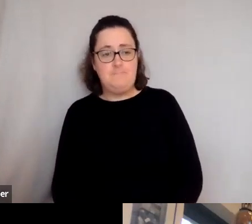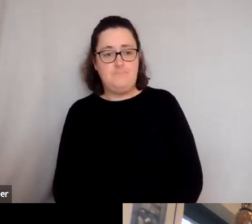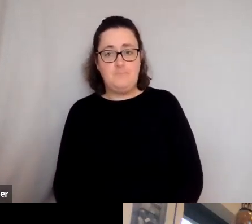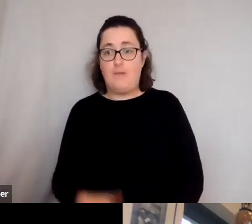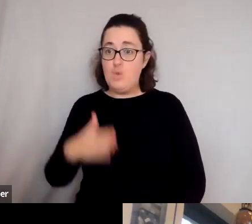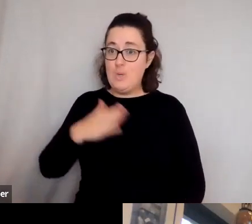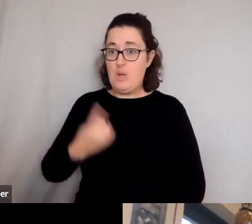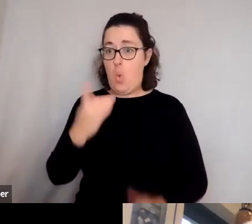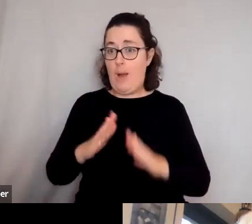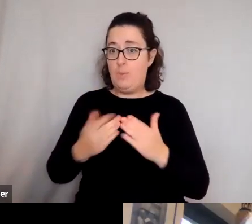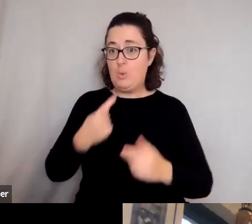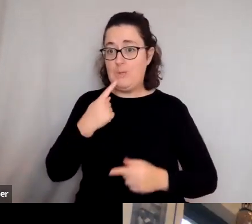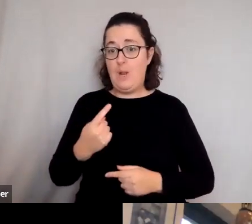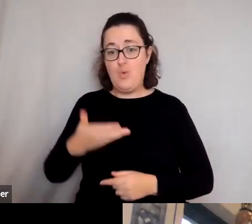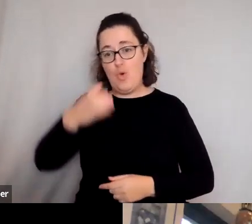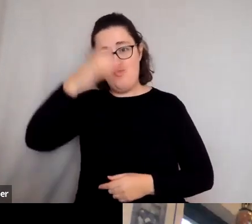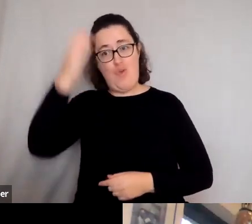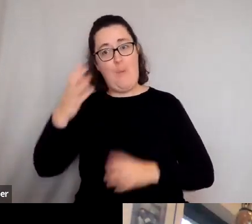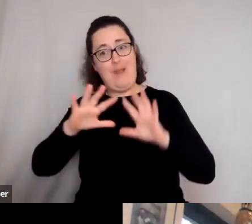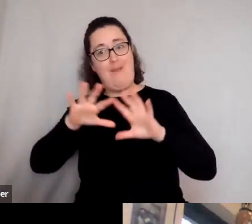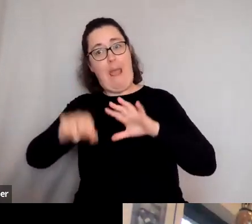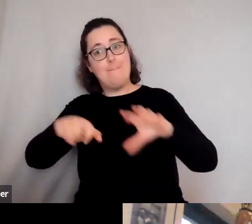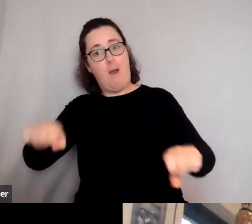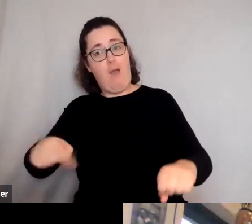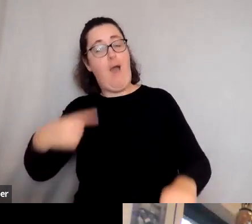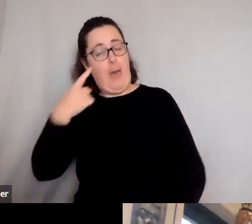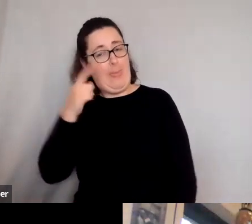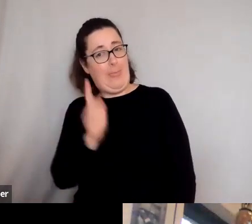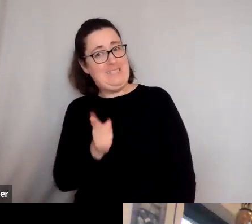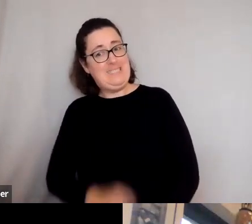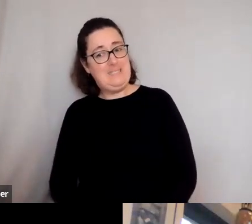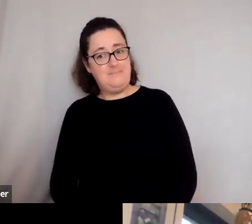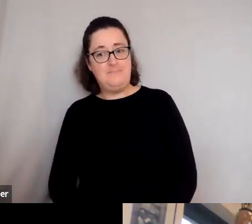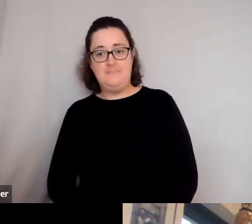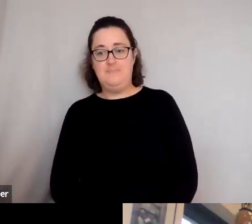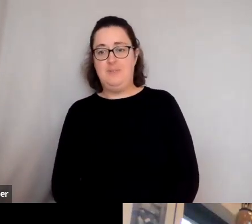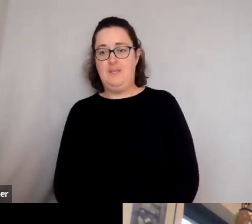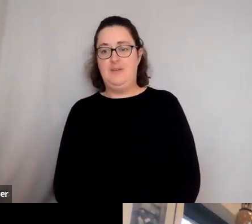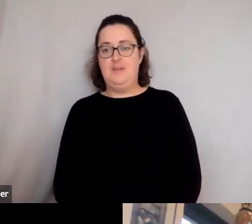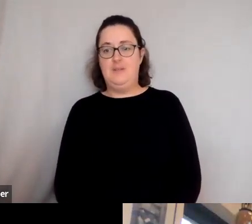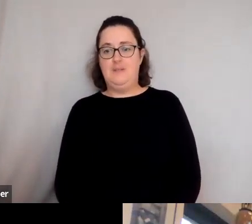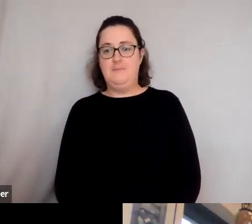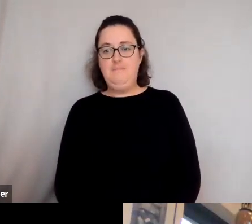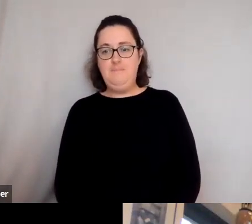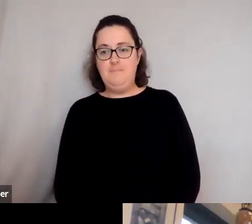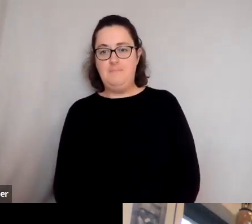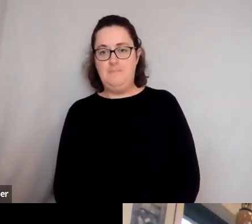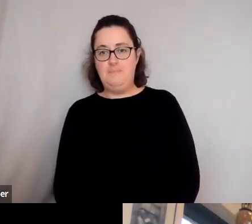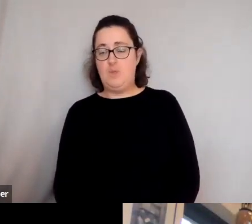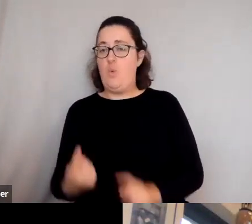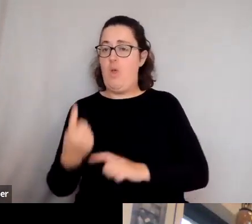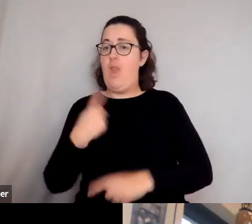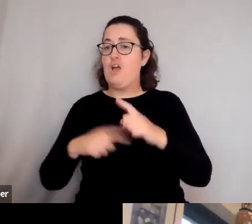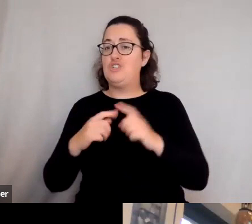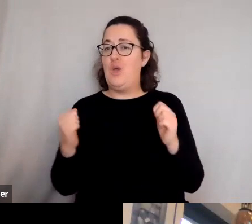only need one book to tell you about the Roman Empire, that's the one, in my view. Um, I, I kind of, it was last winter that I read it, and it